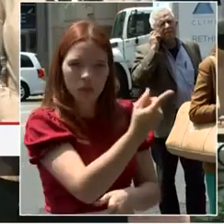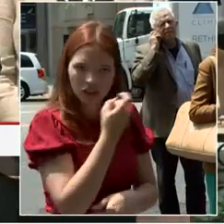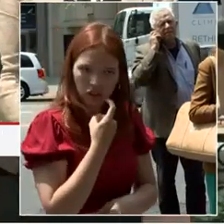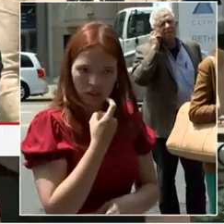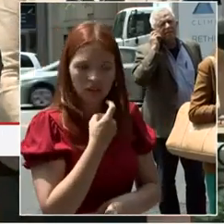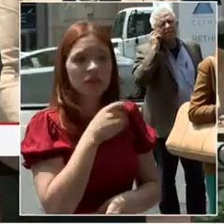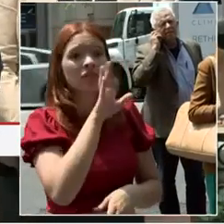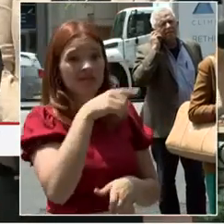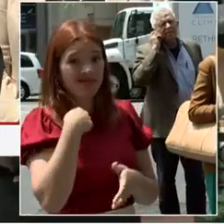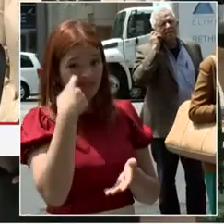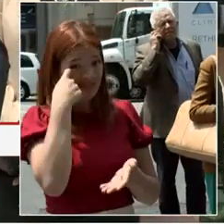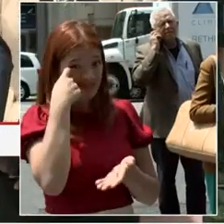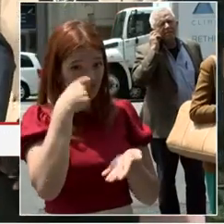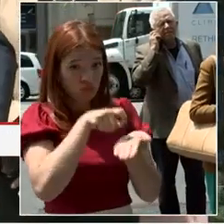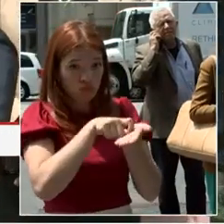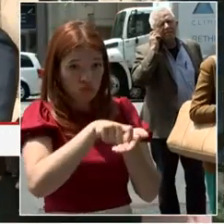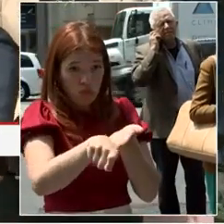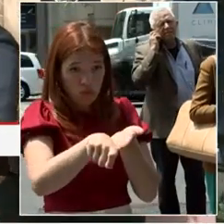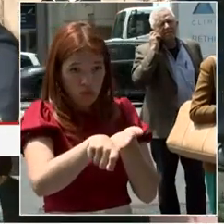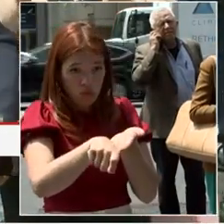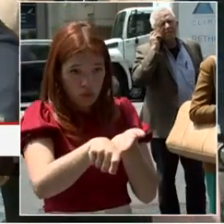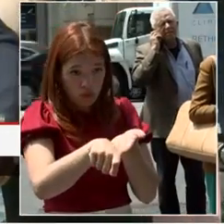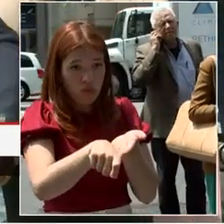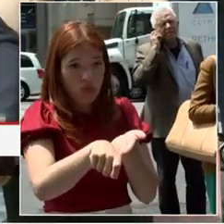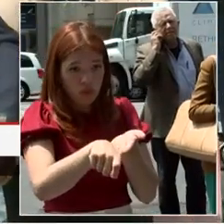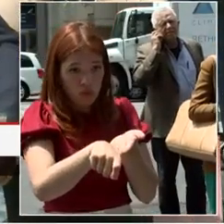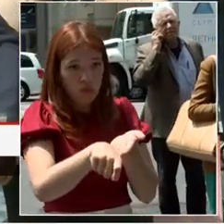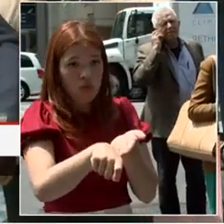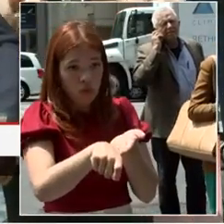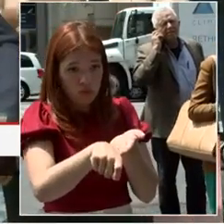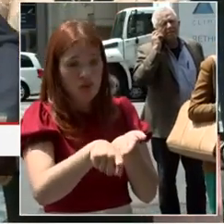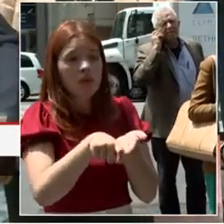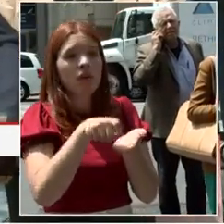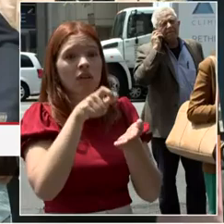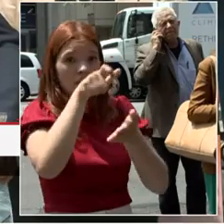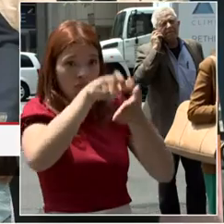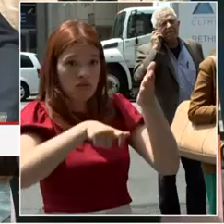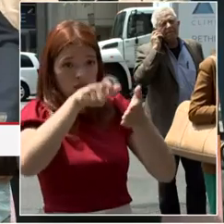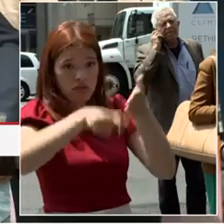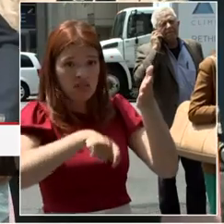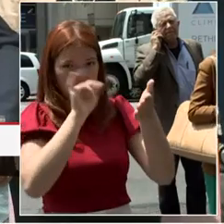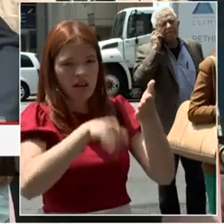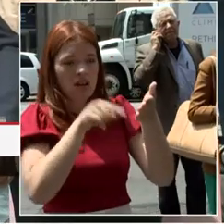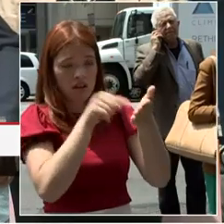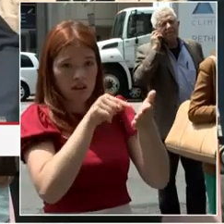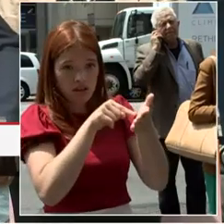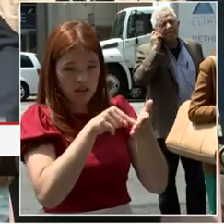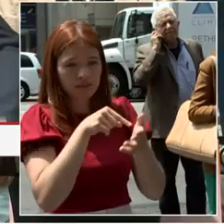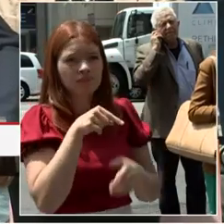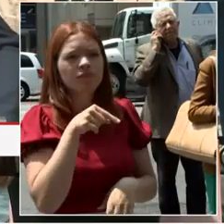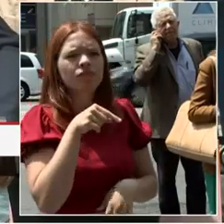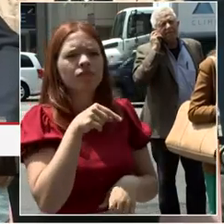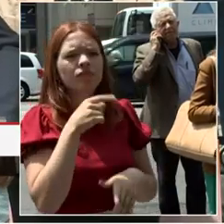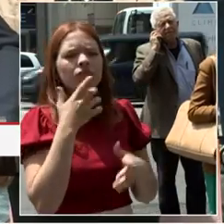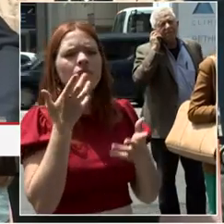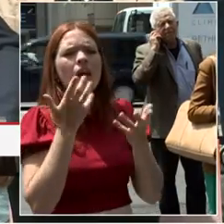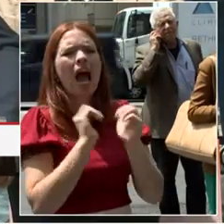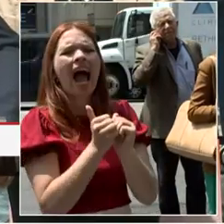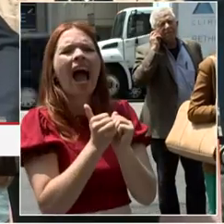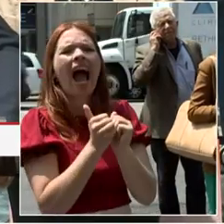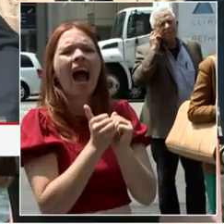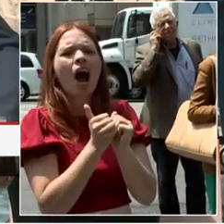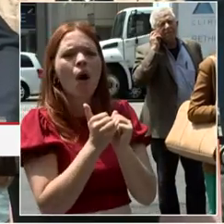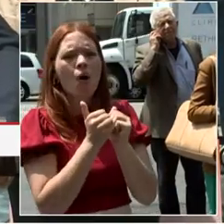reimagine the site at the old RFK. And what I've been trying to encourage people to do is to really lean into